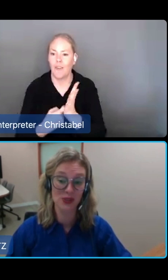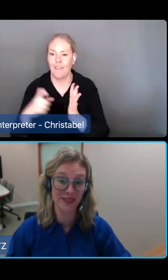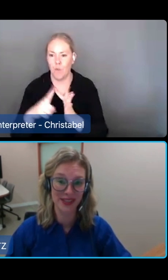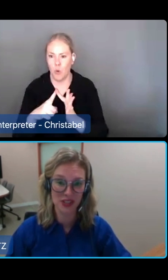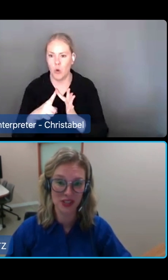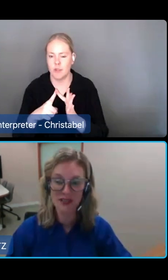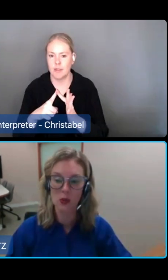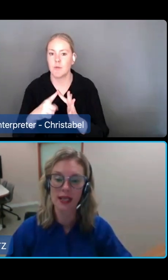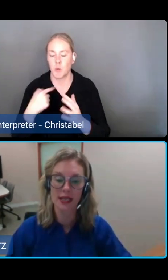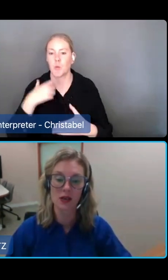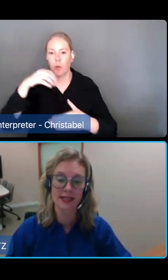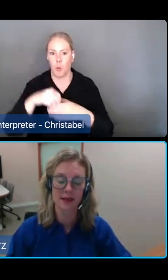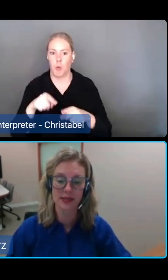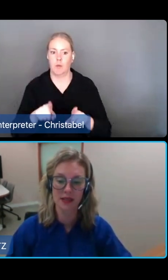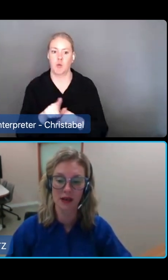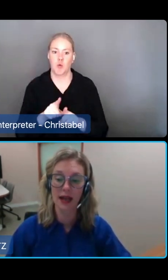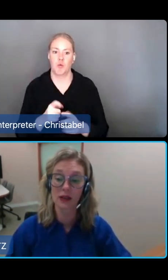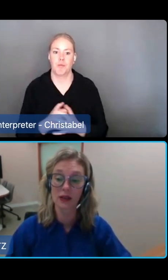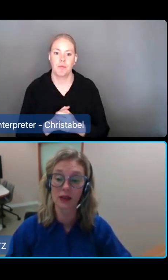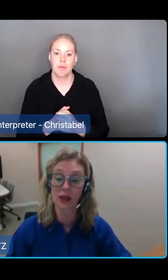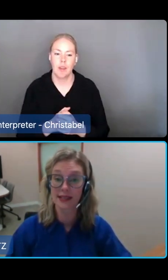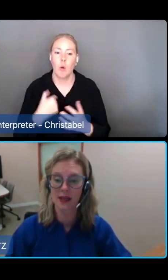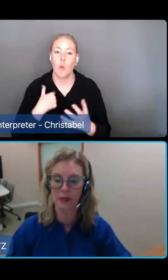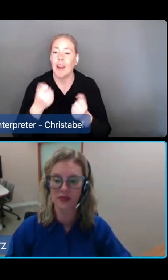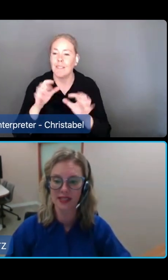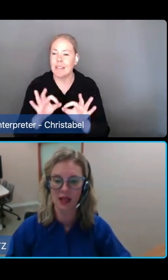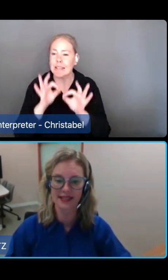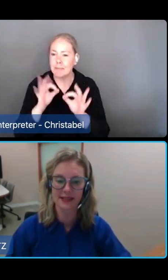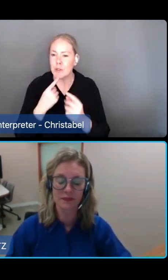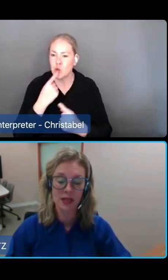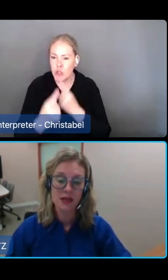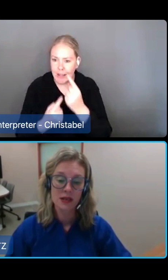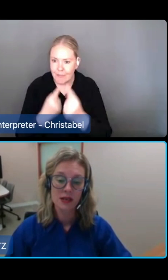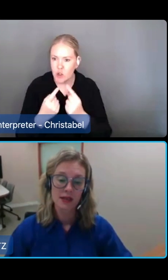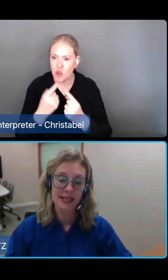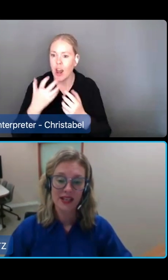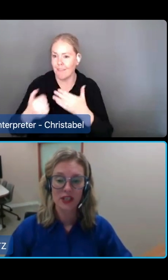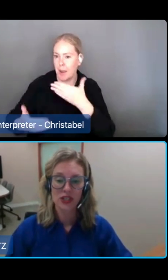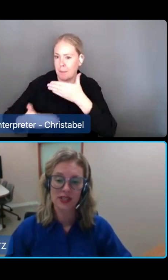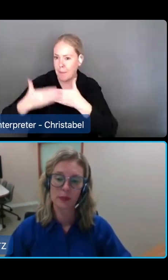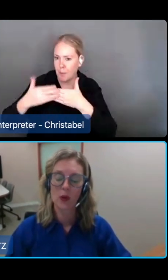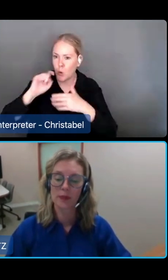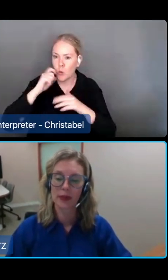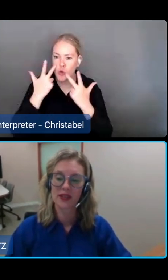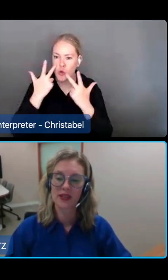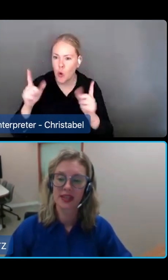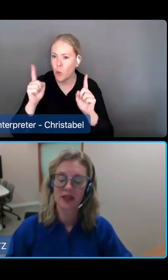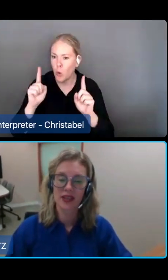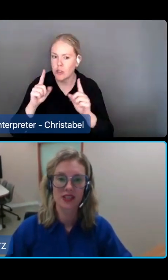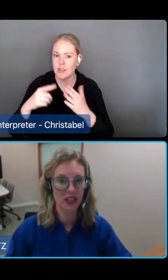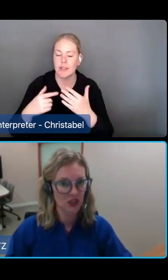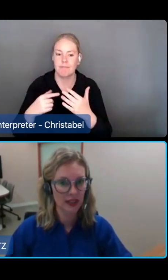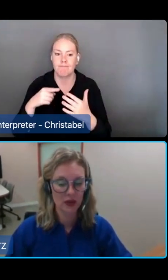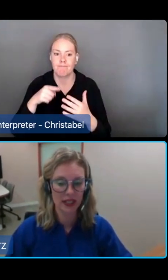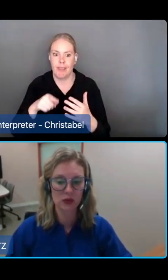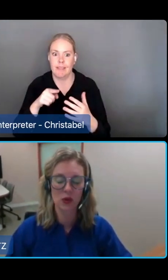some special definitions called key concepts that are highlighted on the next couple of slides. These definitions are important because they're either